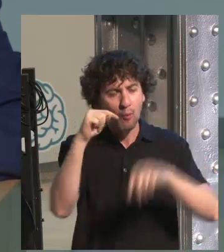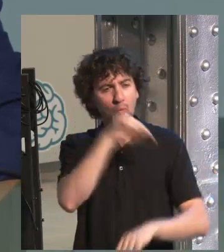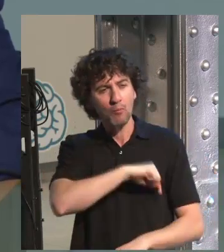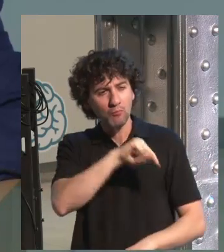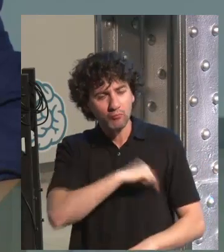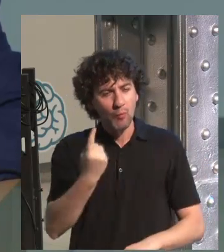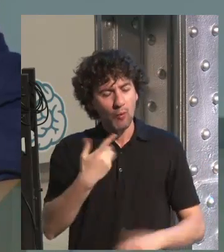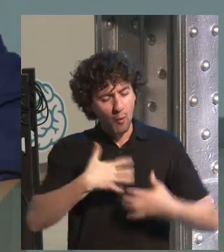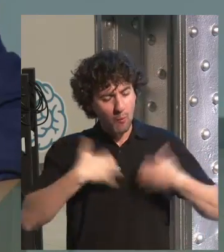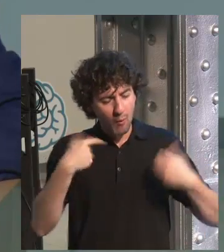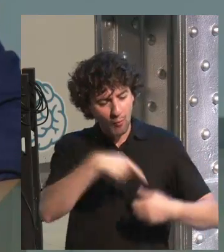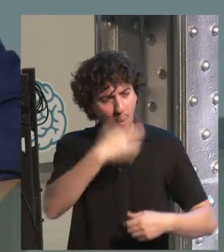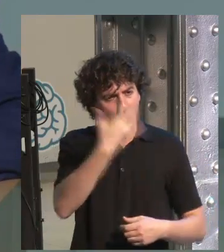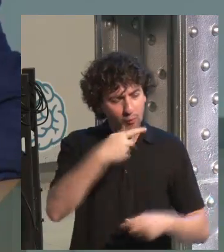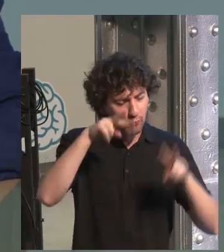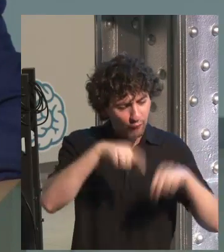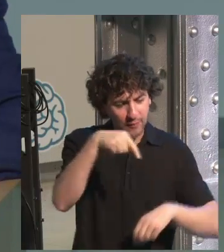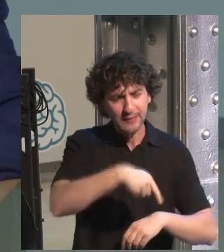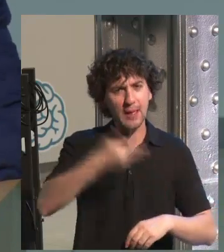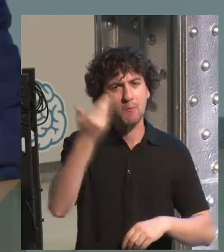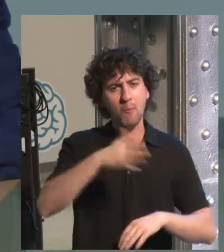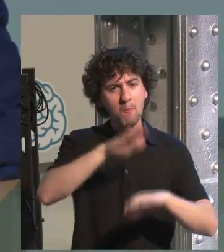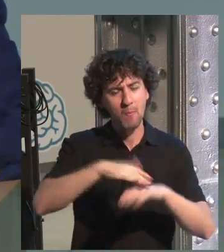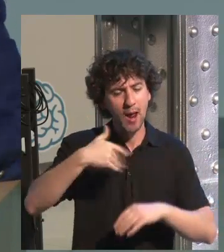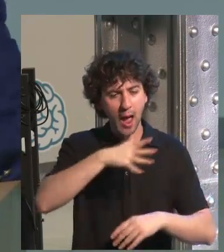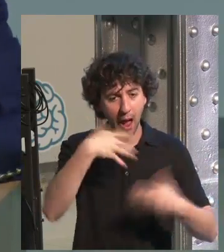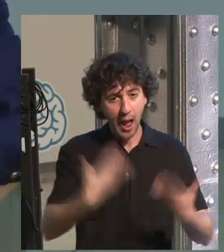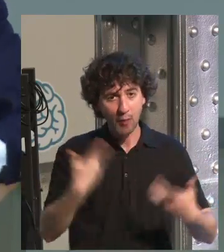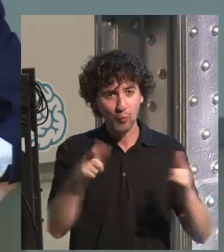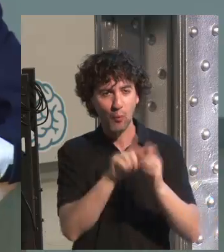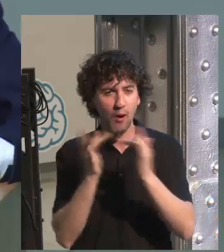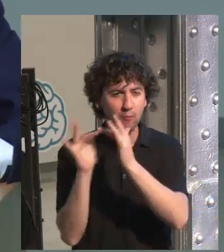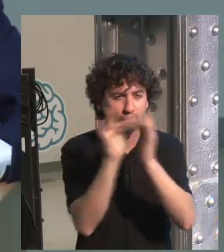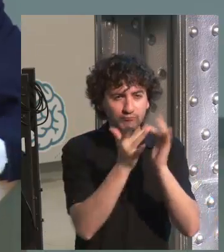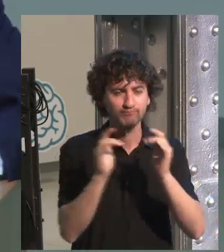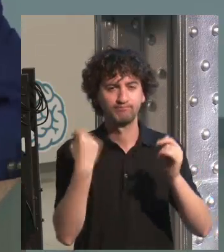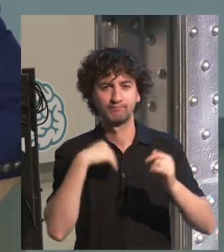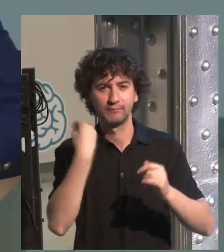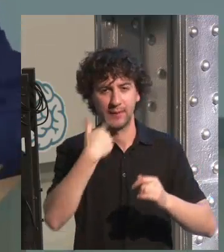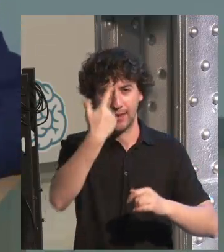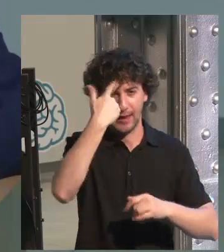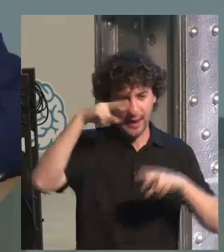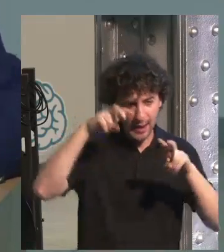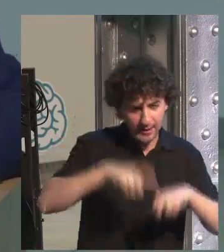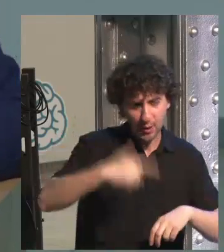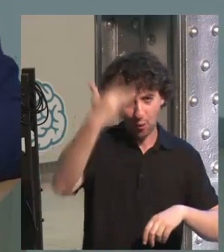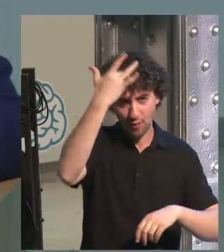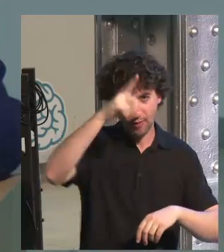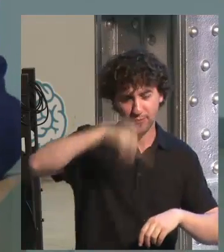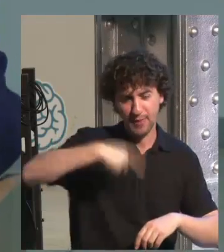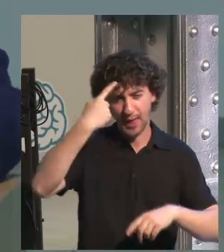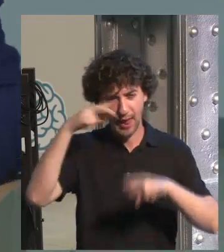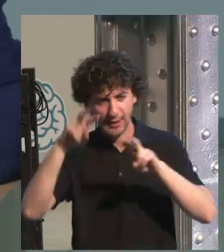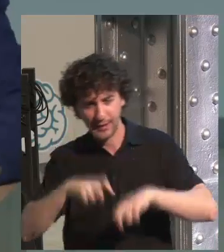Emotions and the knowledge of emotions and their meaning is the base of the relationship between neuroscience and